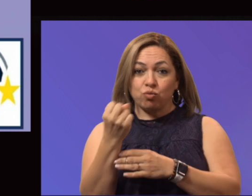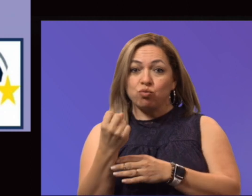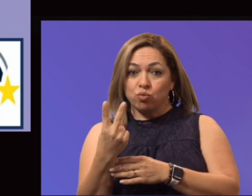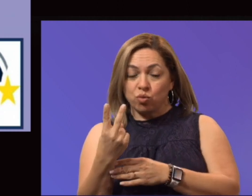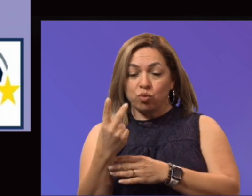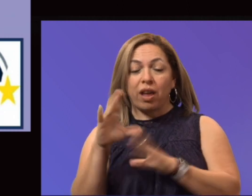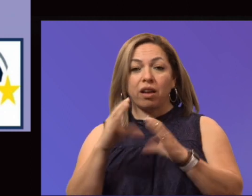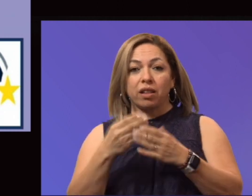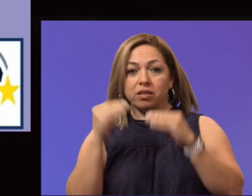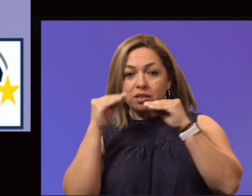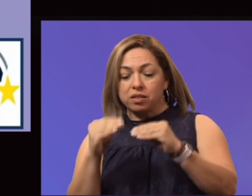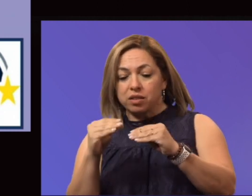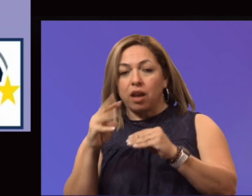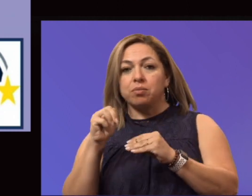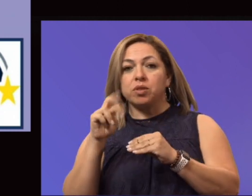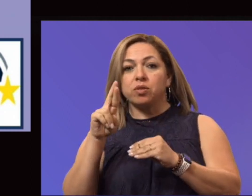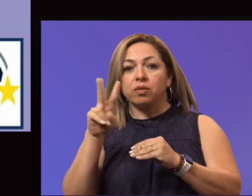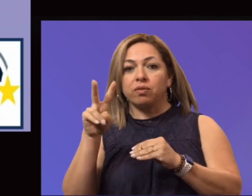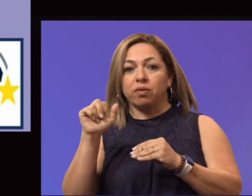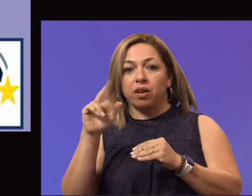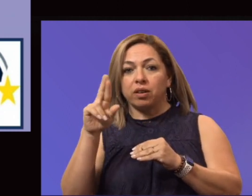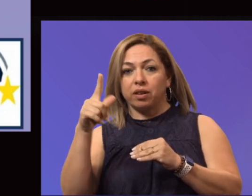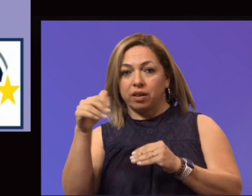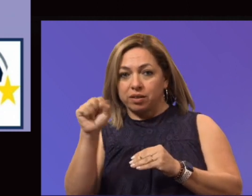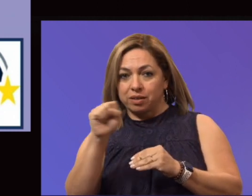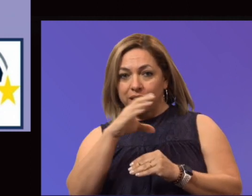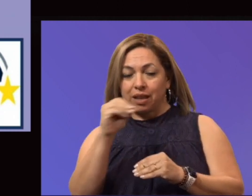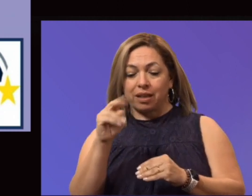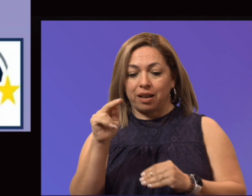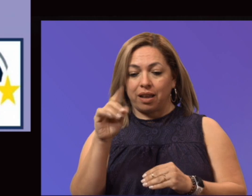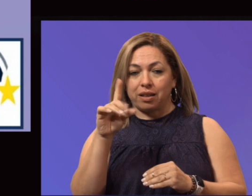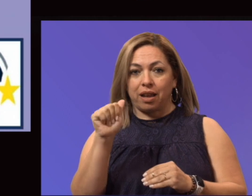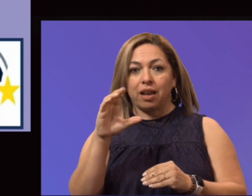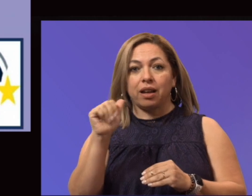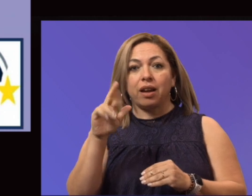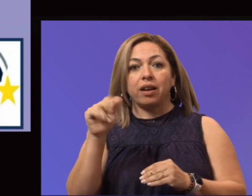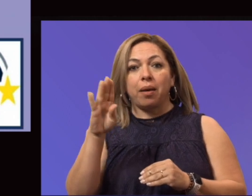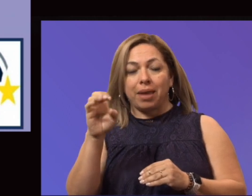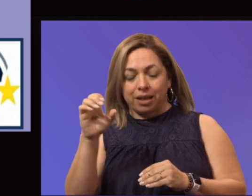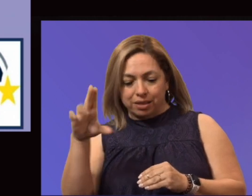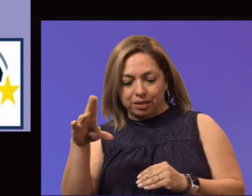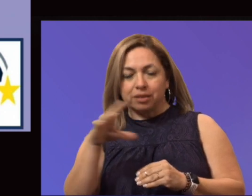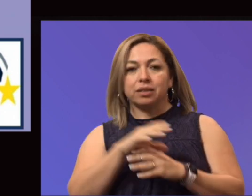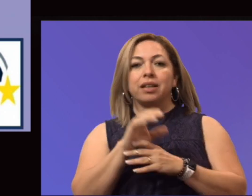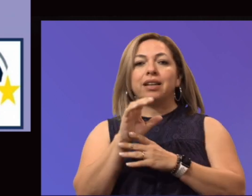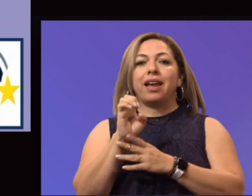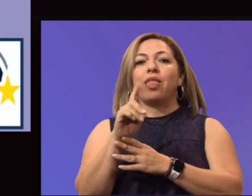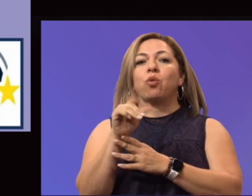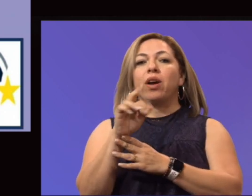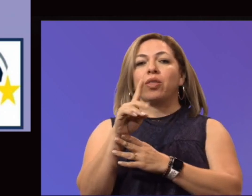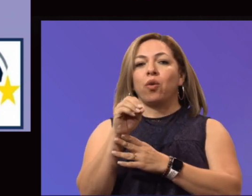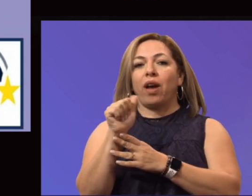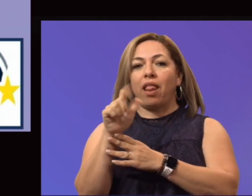were taught by Mr. Vargas and Nadia Karkovic, Eduardo Alecon and Isaac Gonzalez. Great job in